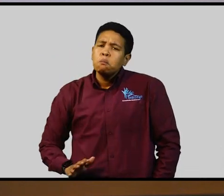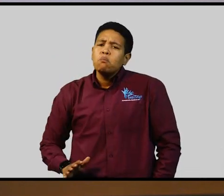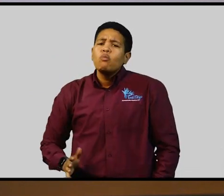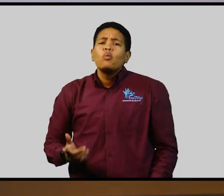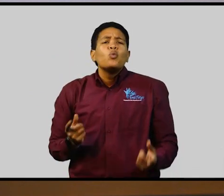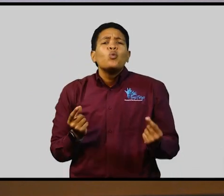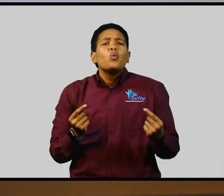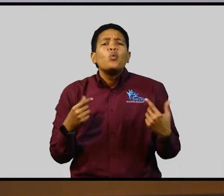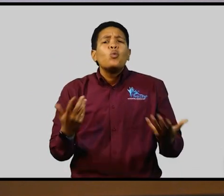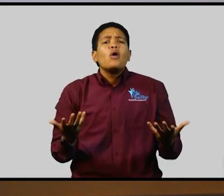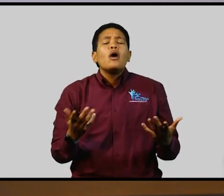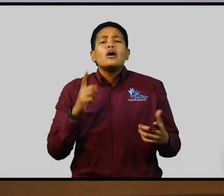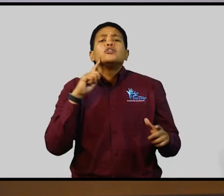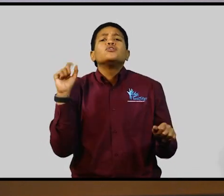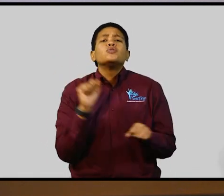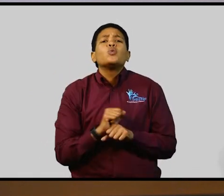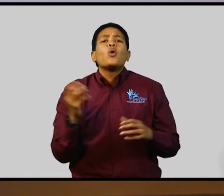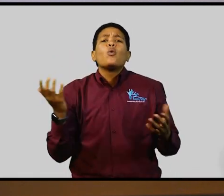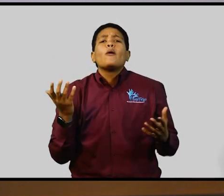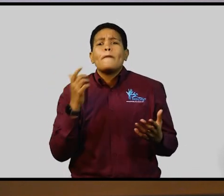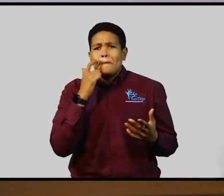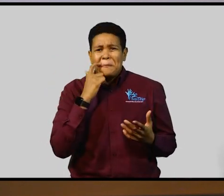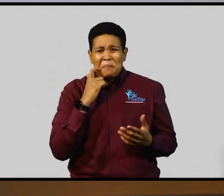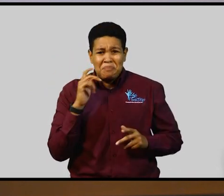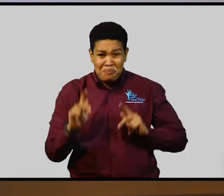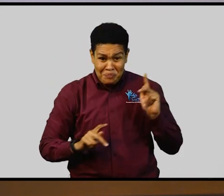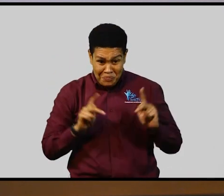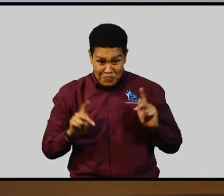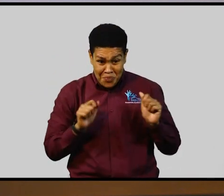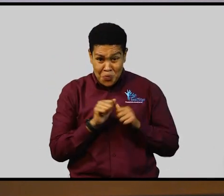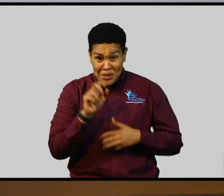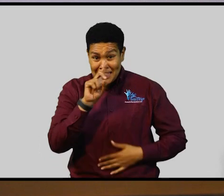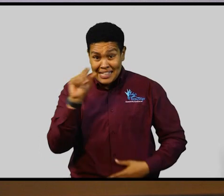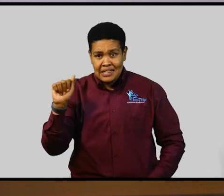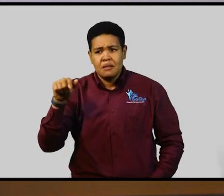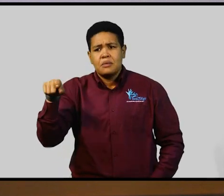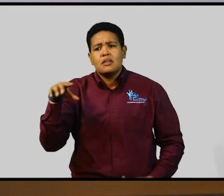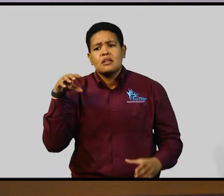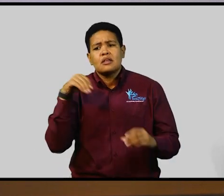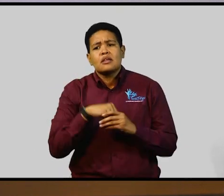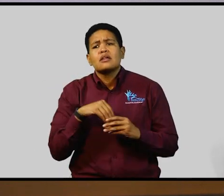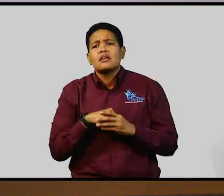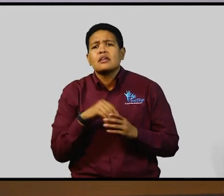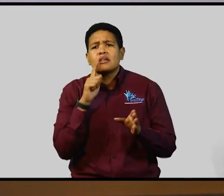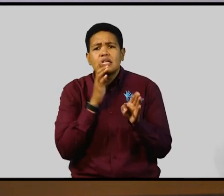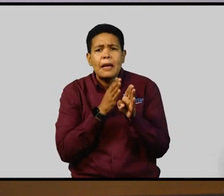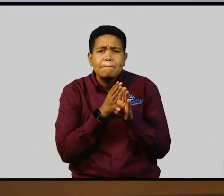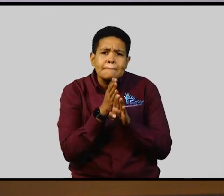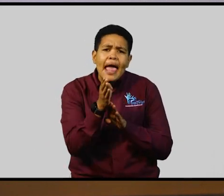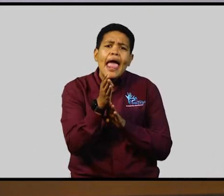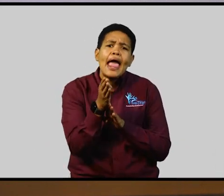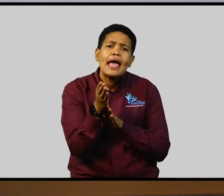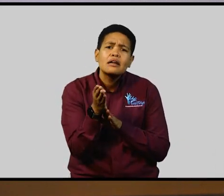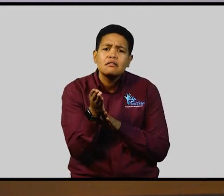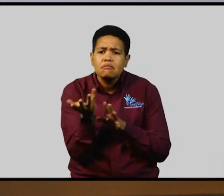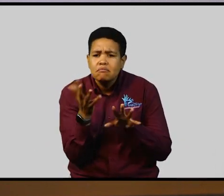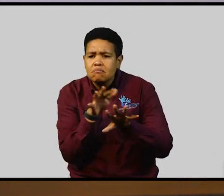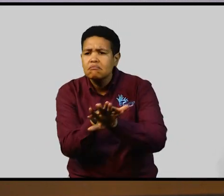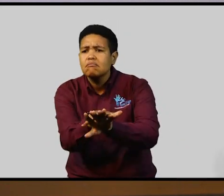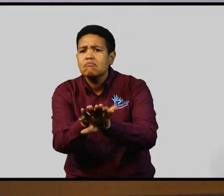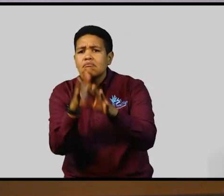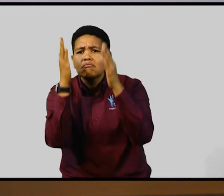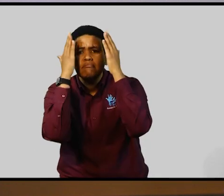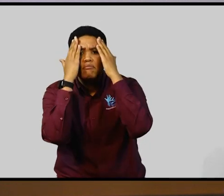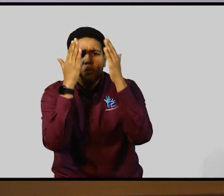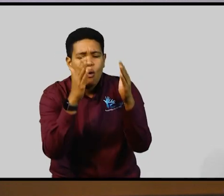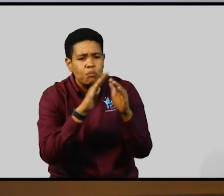that will seek to do is to bring persons with disabilities in the mainstream of Jamaican